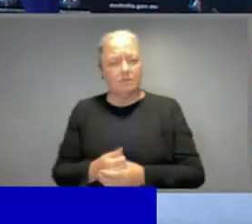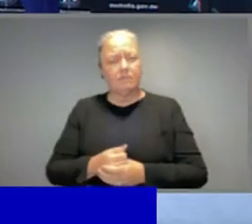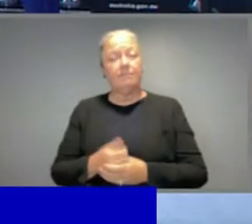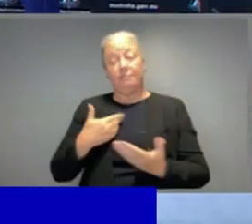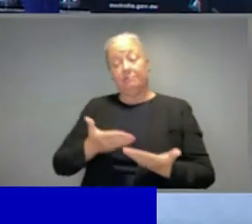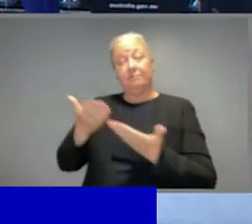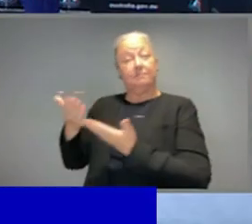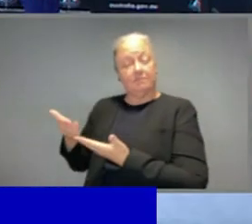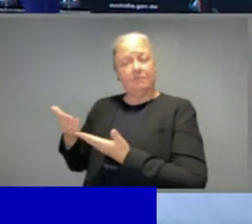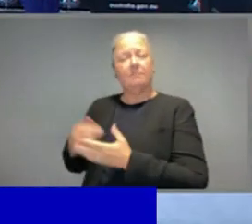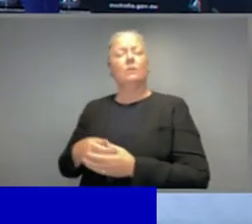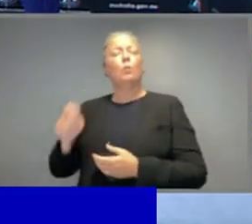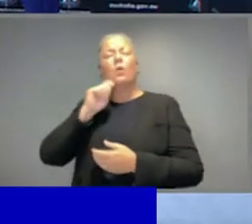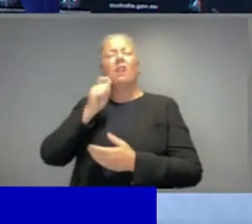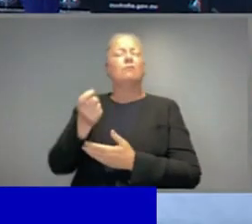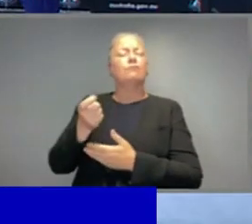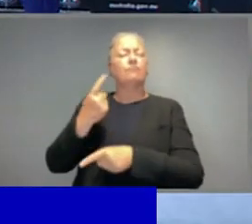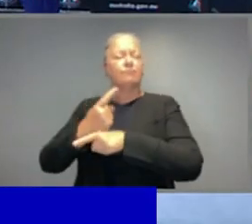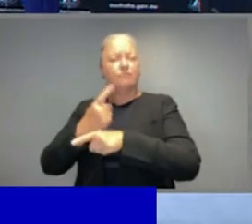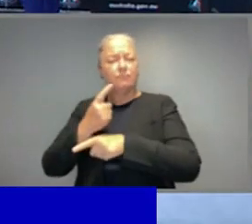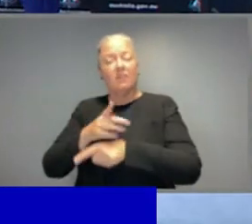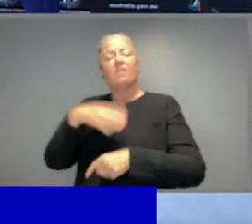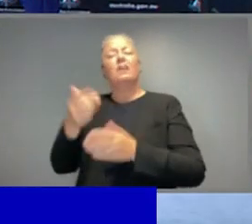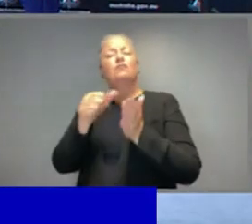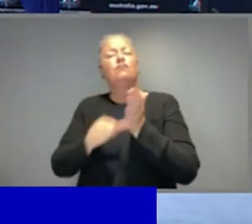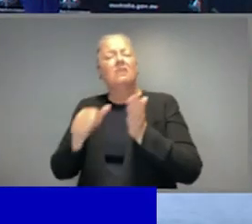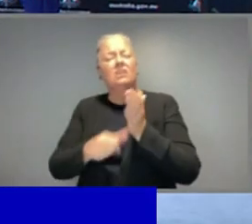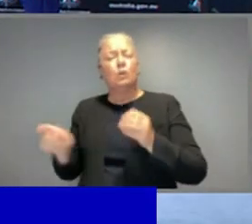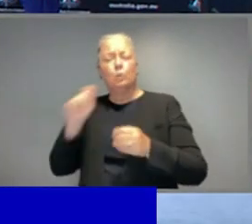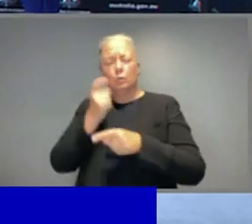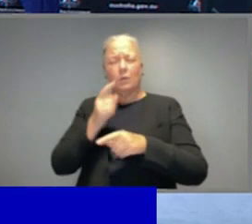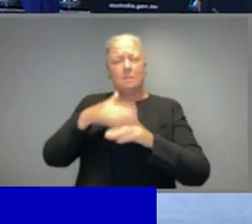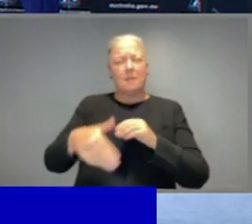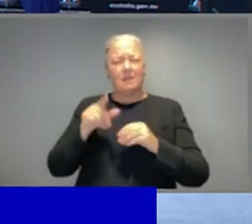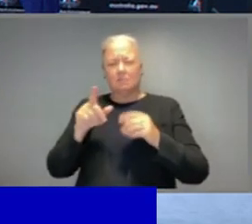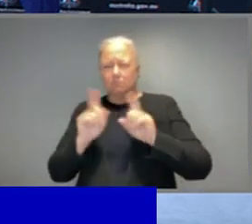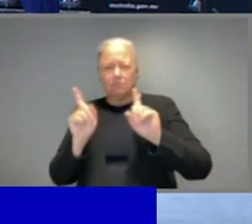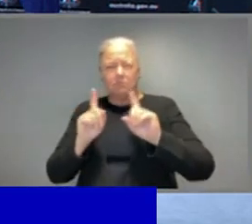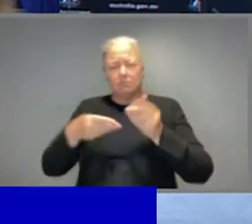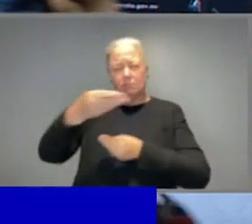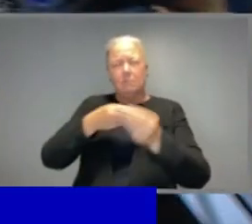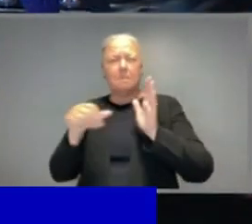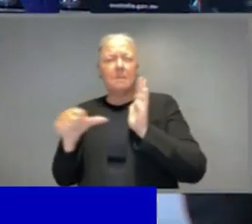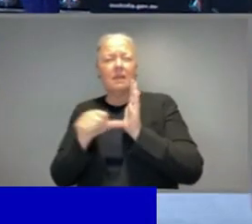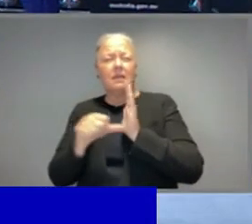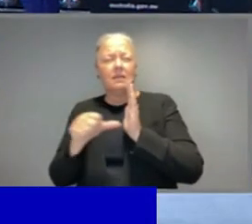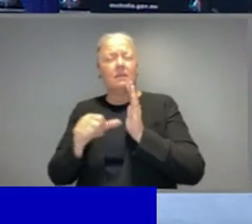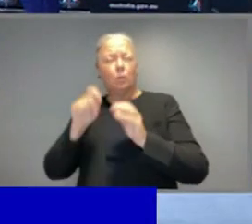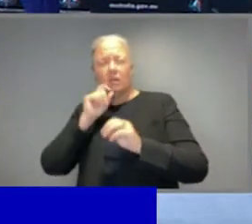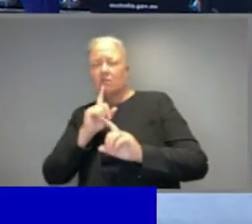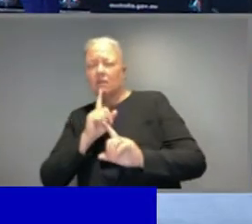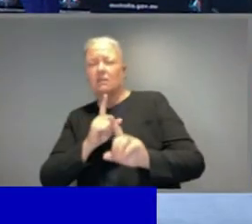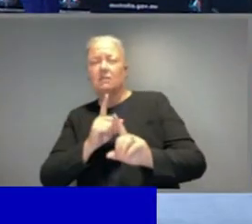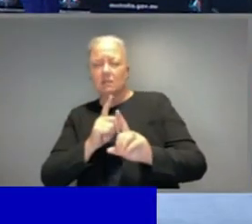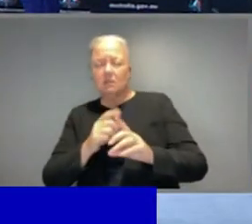and then I'll go to the Treasurer to speak to the economic analysis and advice that has come in parallel with that